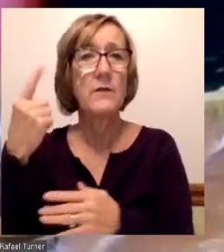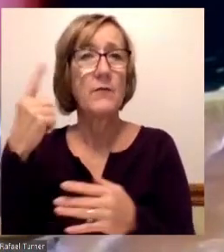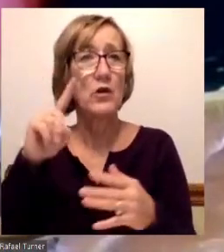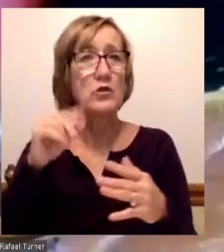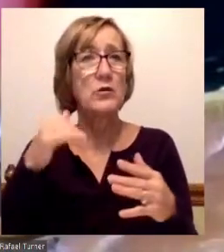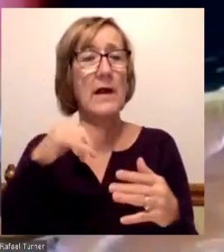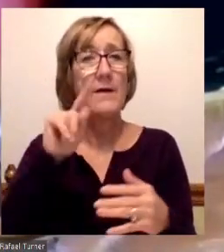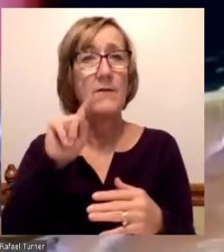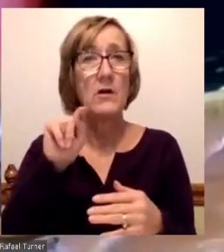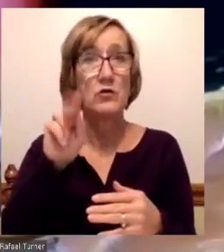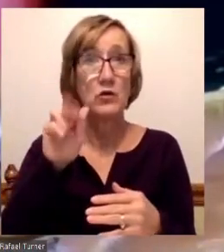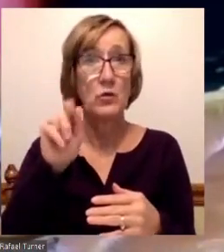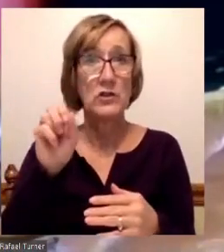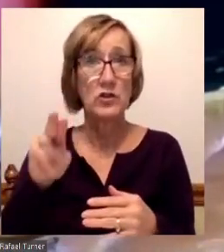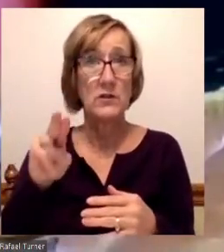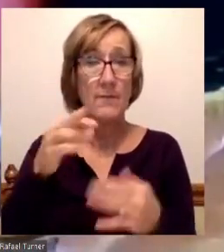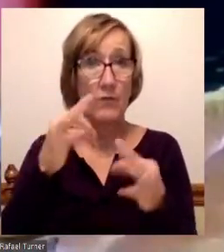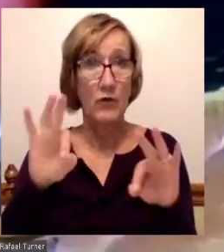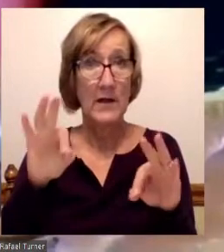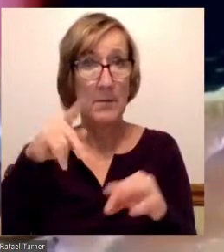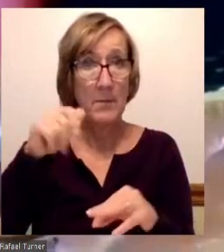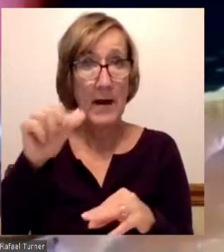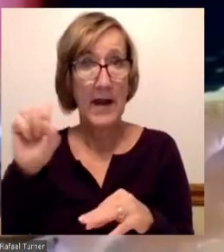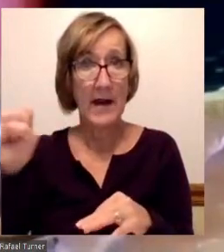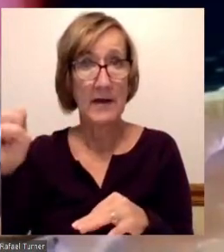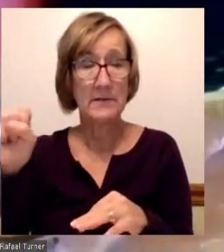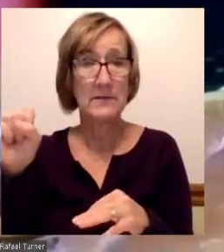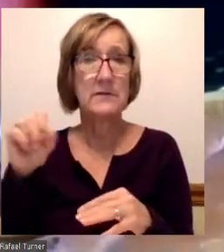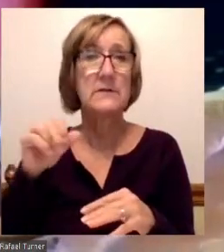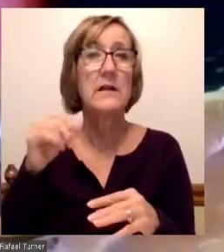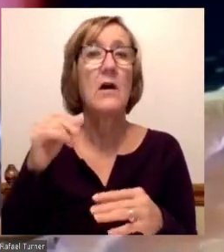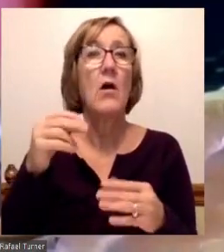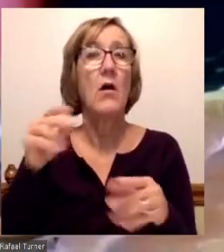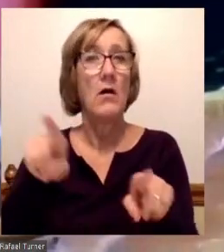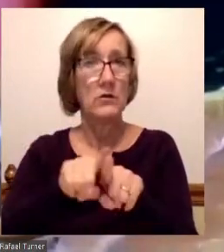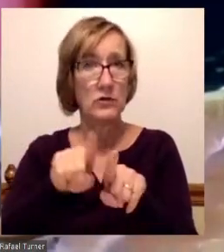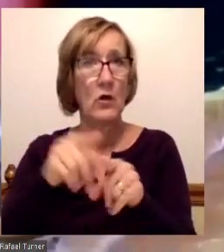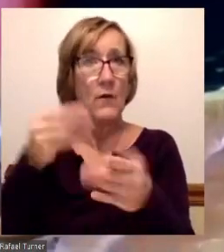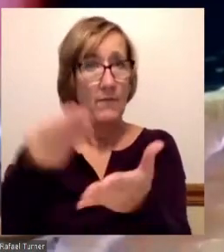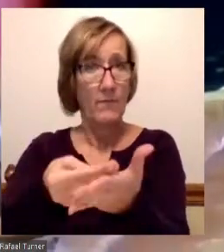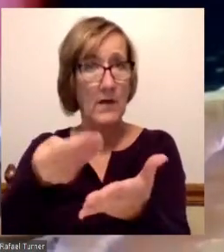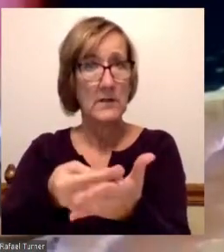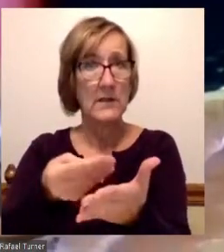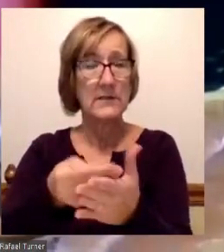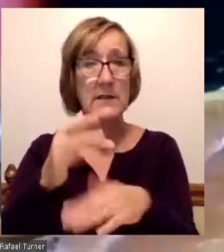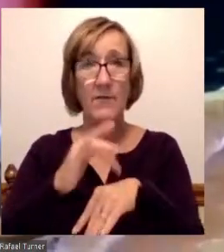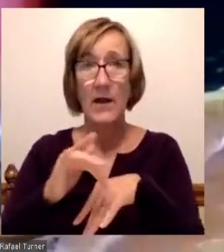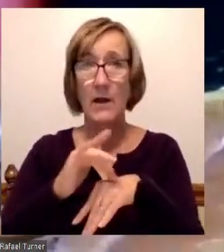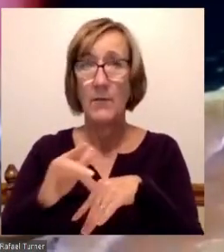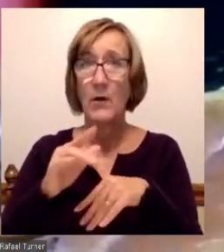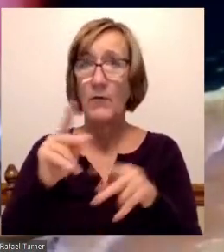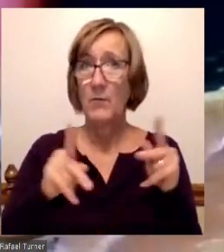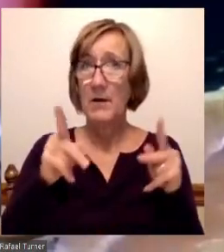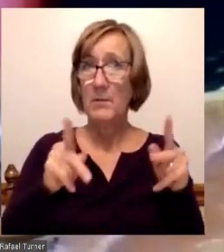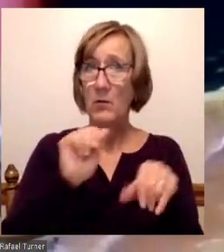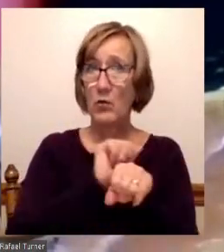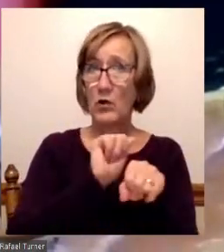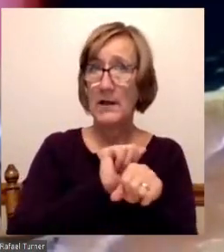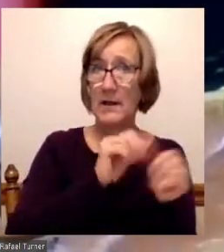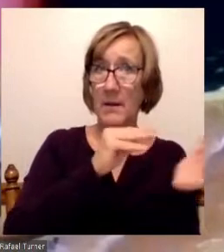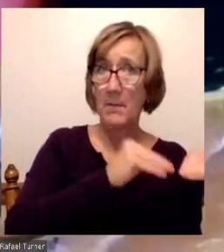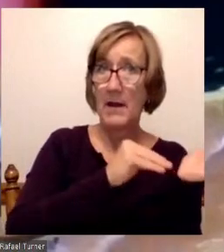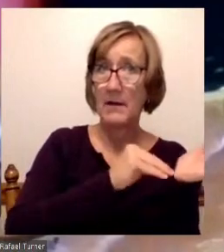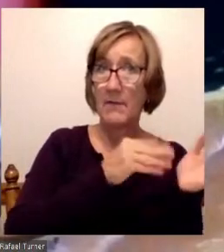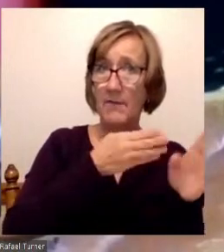to community college, and also to ensure that funding is available for those that are in the medical field, essential